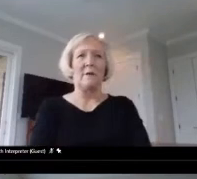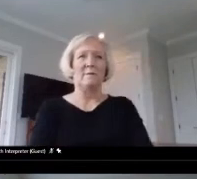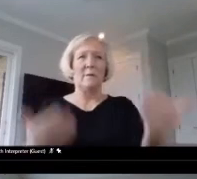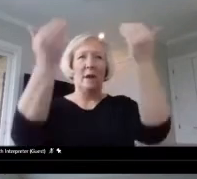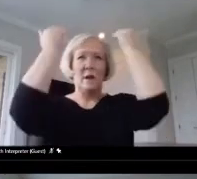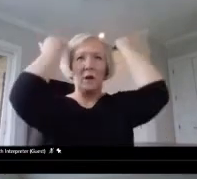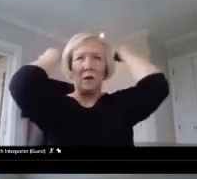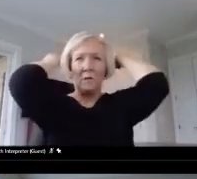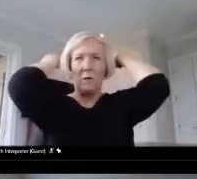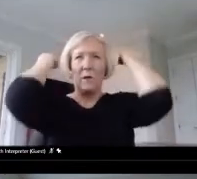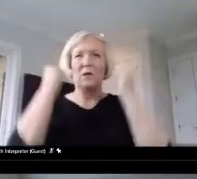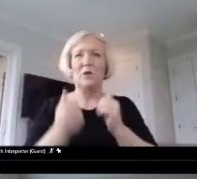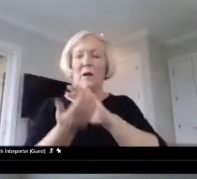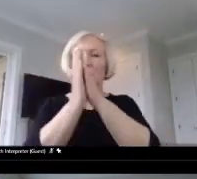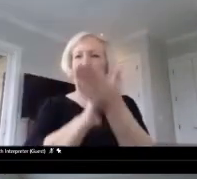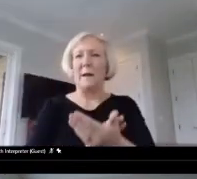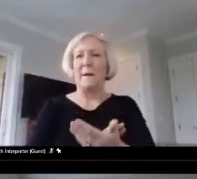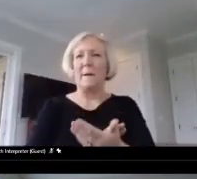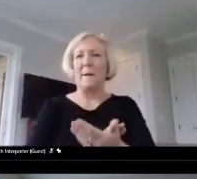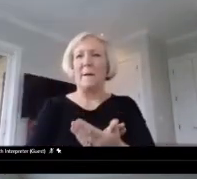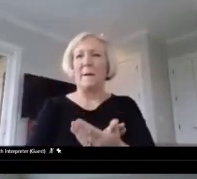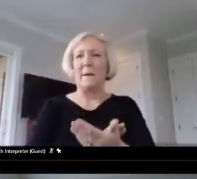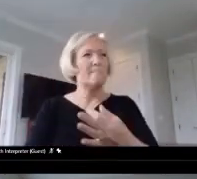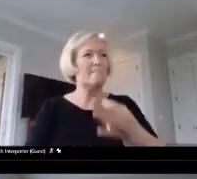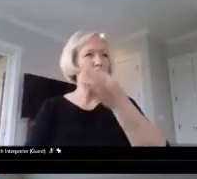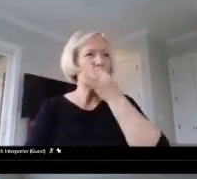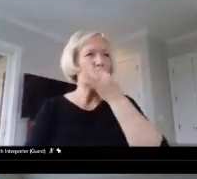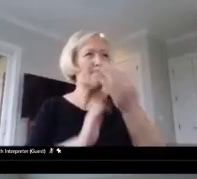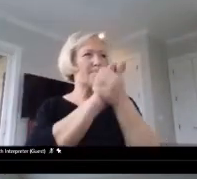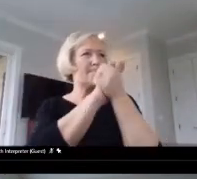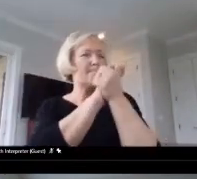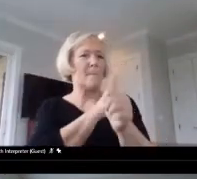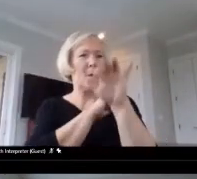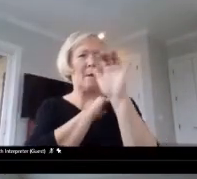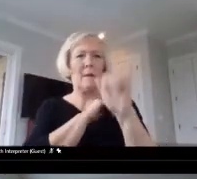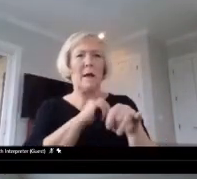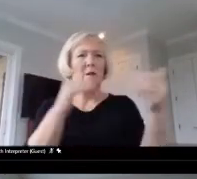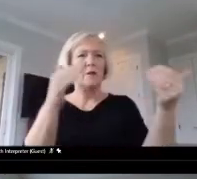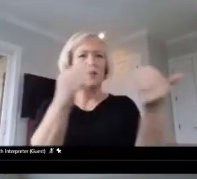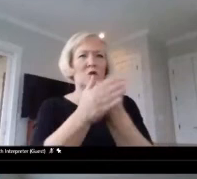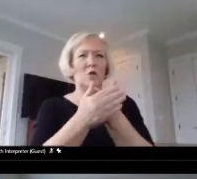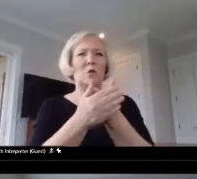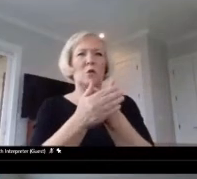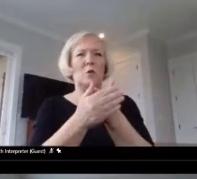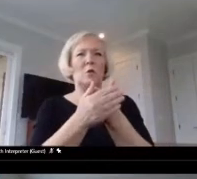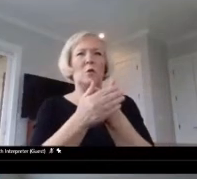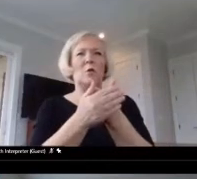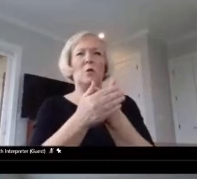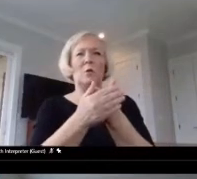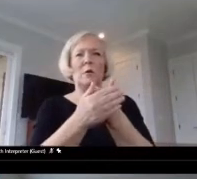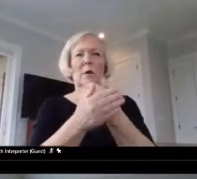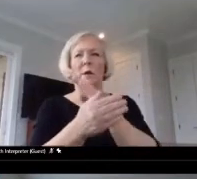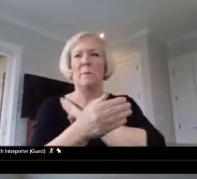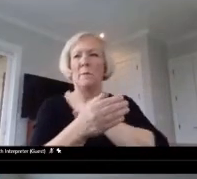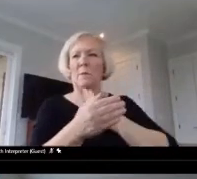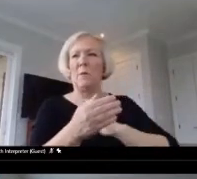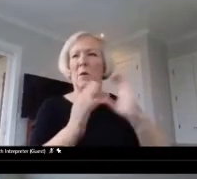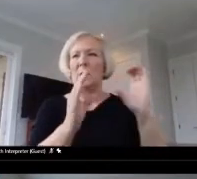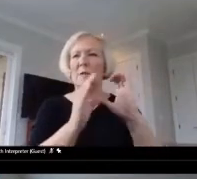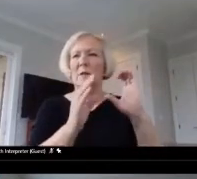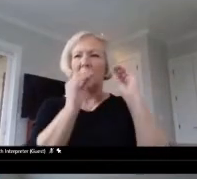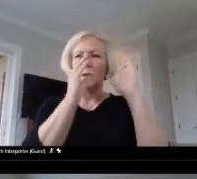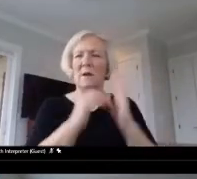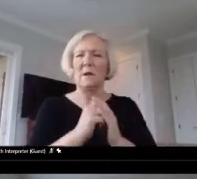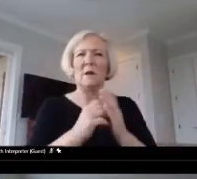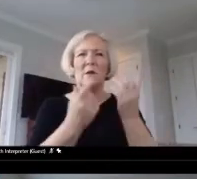masters of that as newly certified board certified teachers. But to imagine trying to find a way to dip your